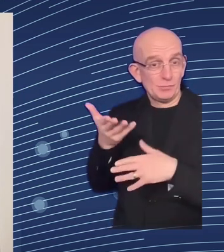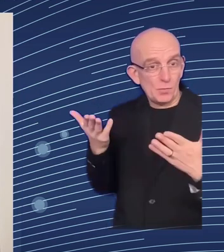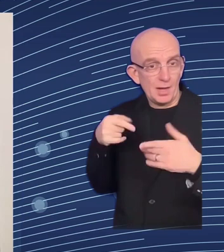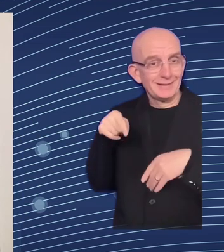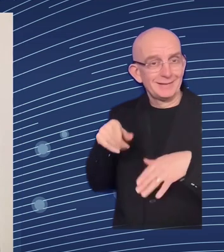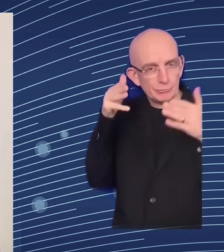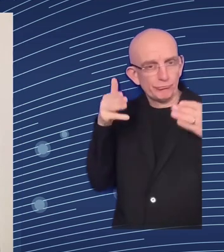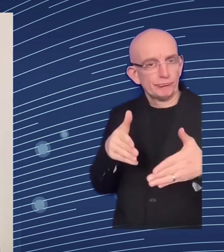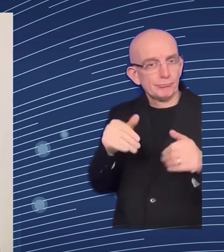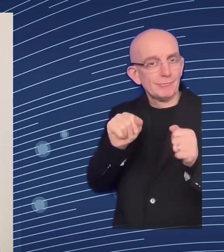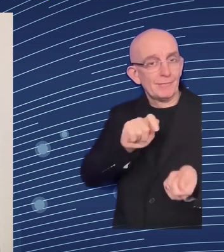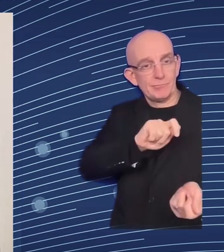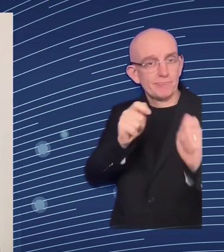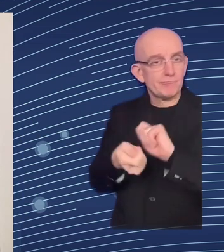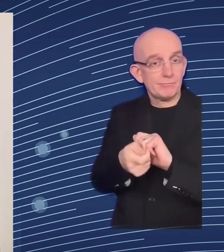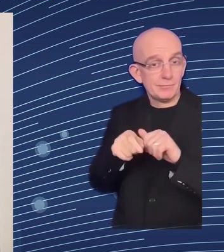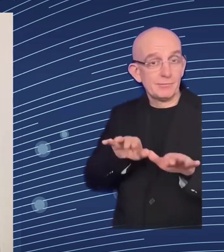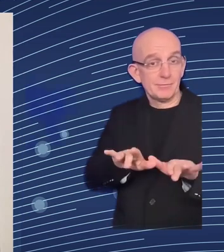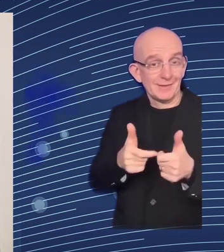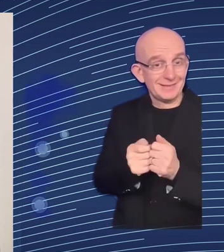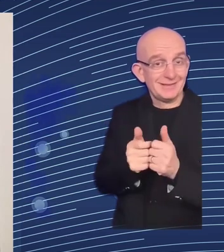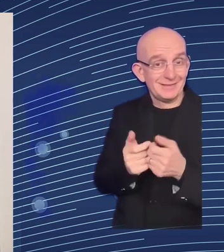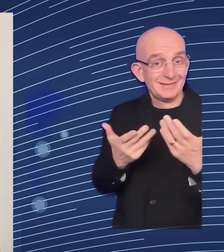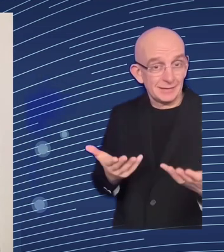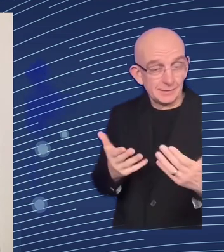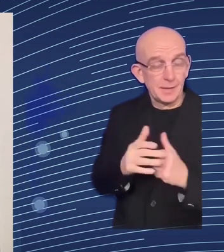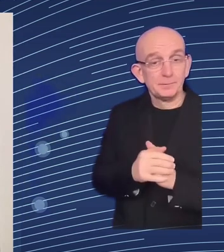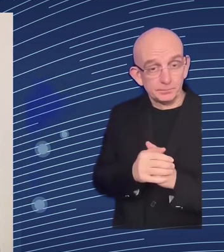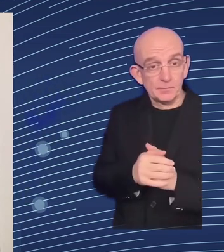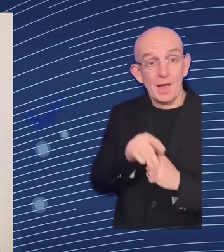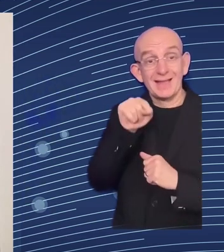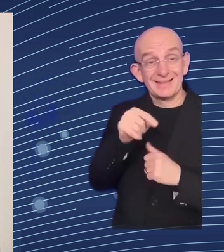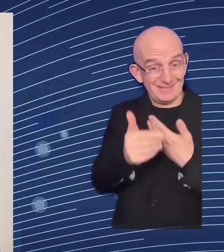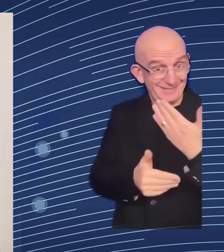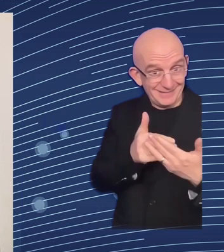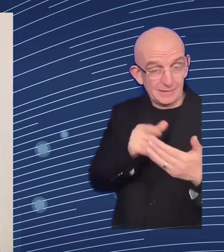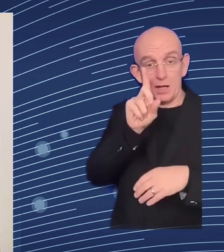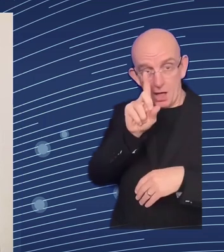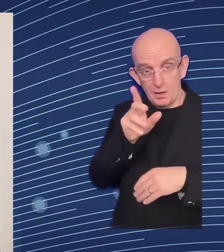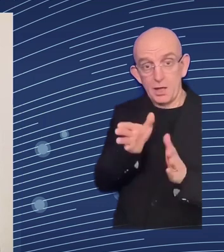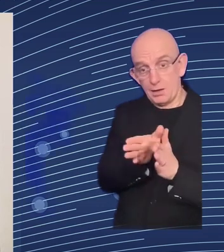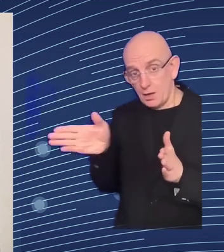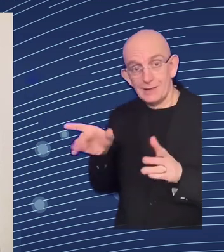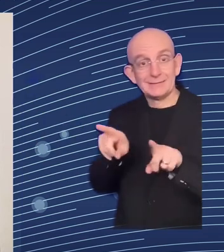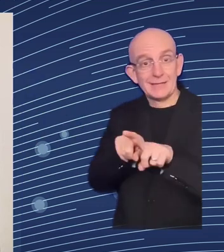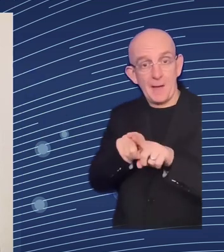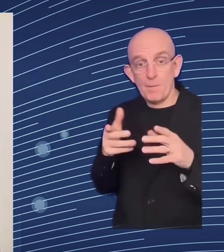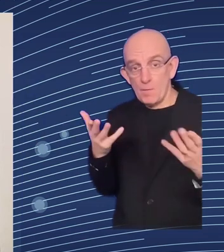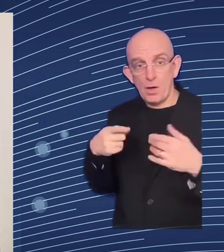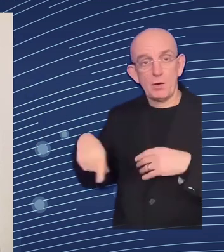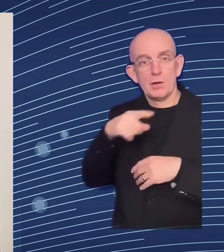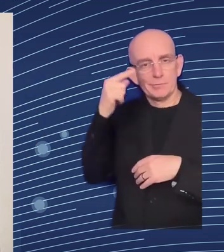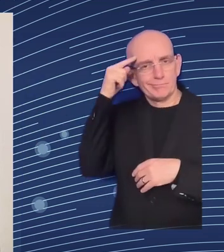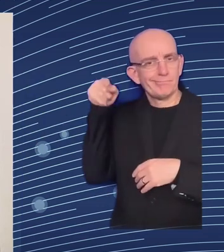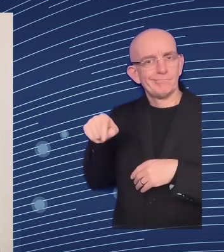time ensuring inclusivity to stimulate the development of social services we are working on reforming and introducing new